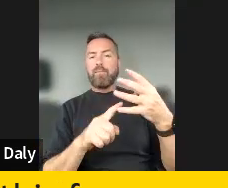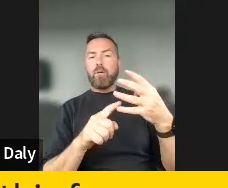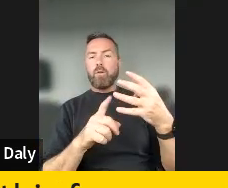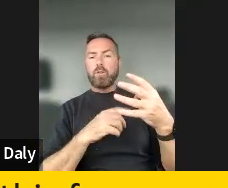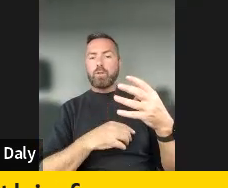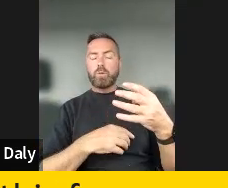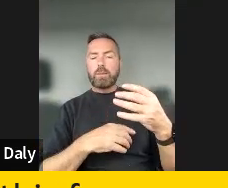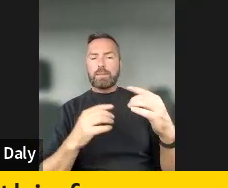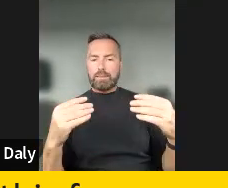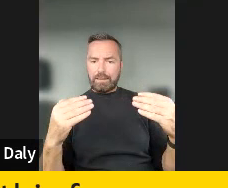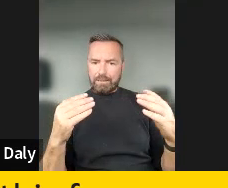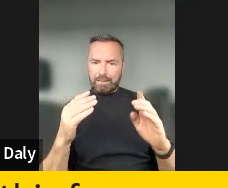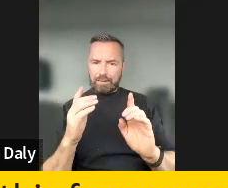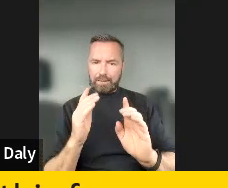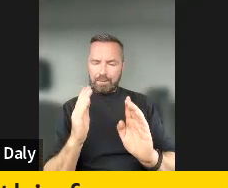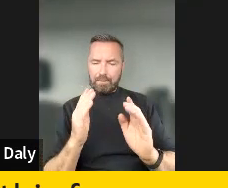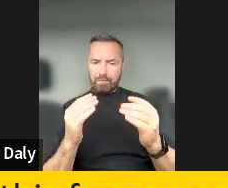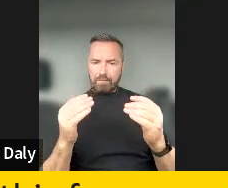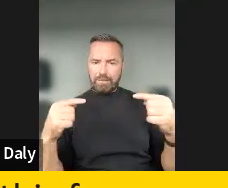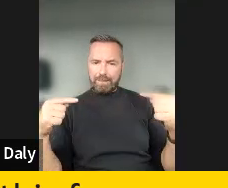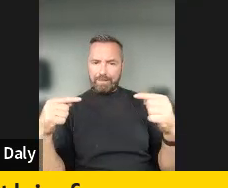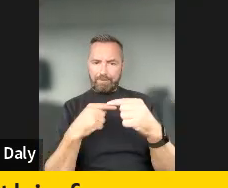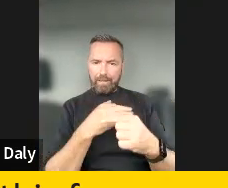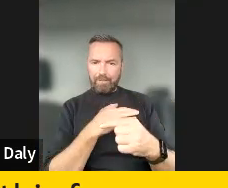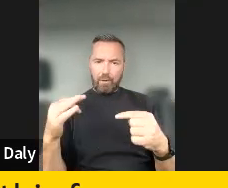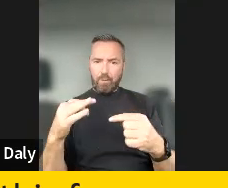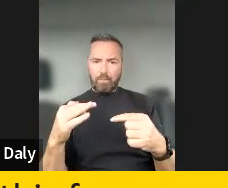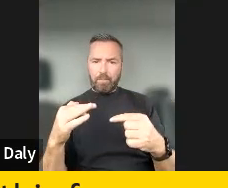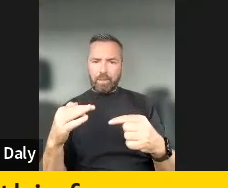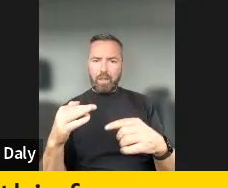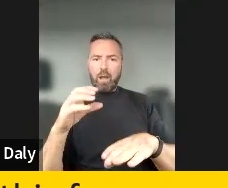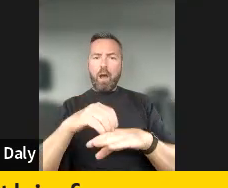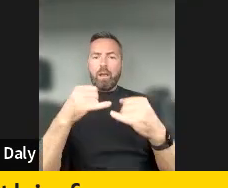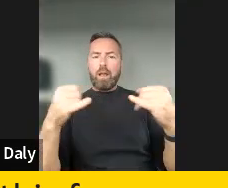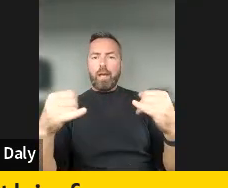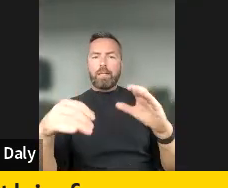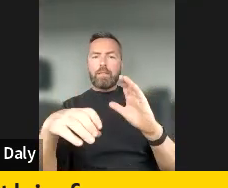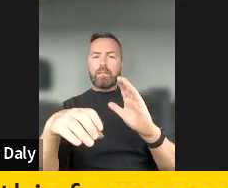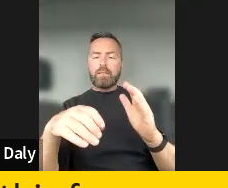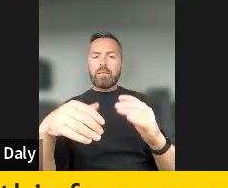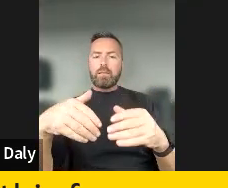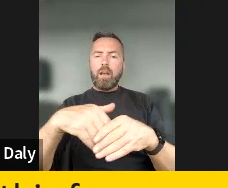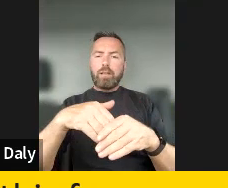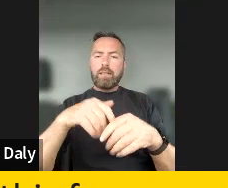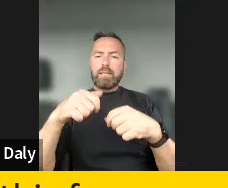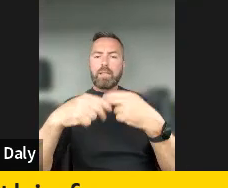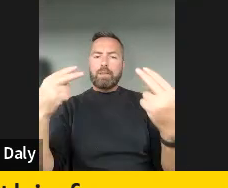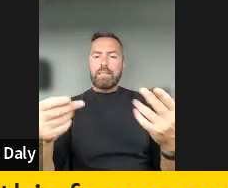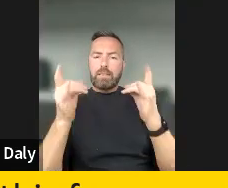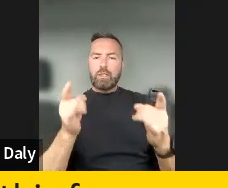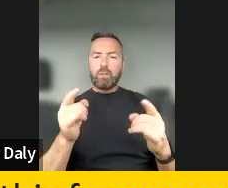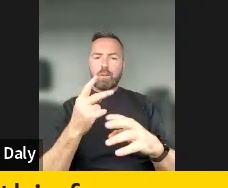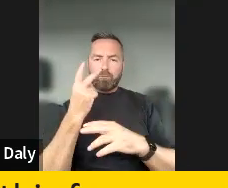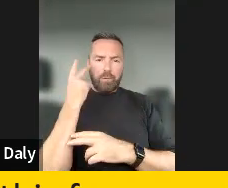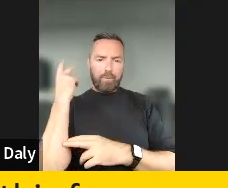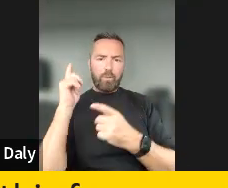freedoms and deter illegal hate speech by including an online content moderation regime that requires a human review and form.